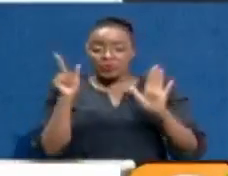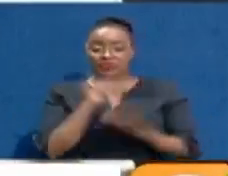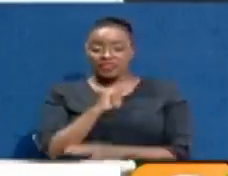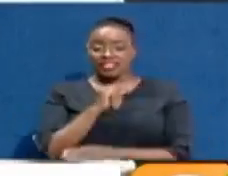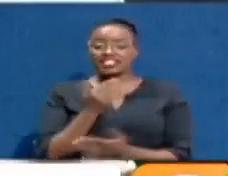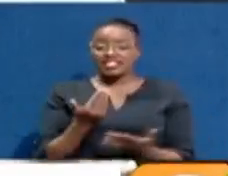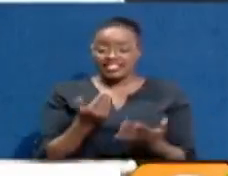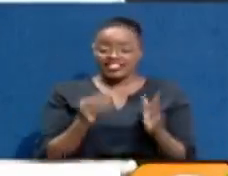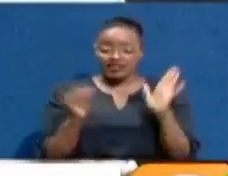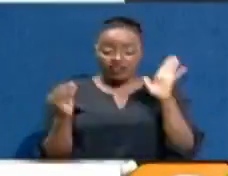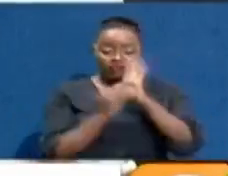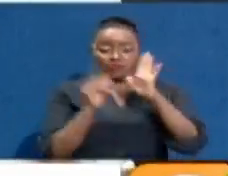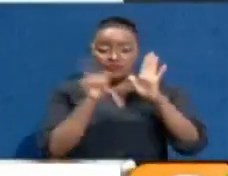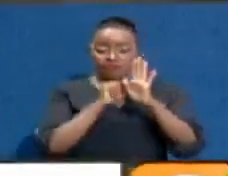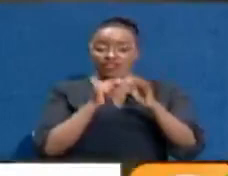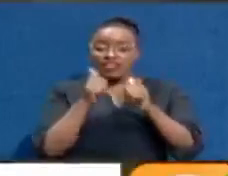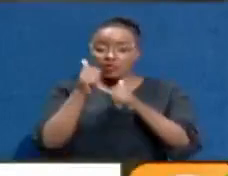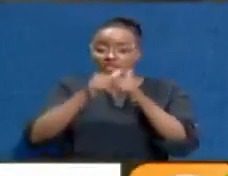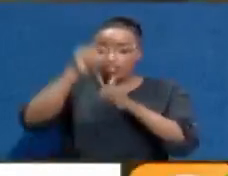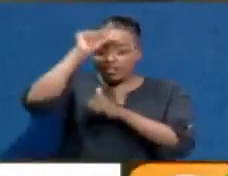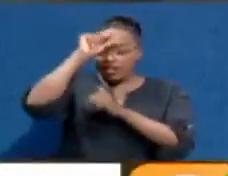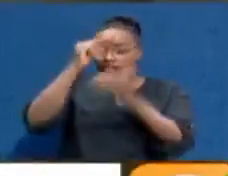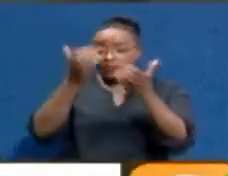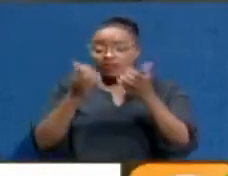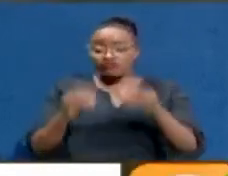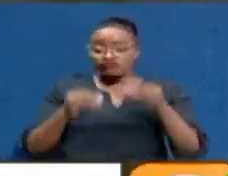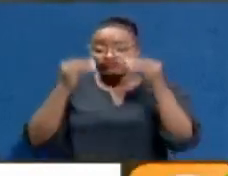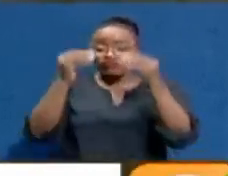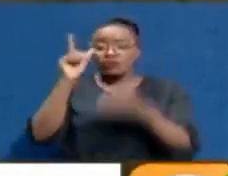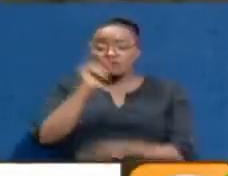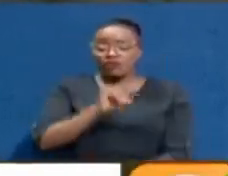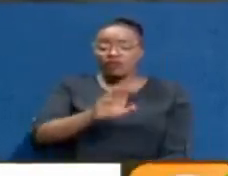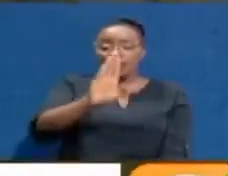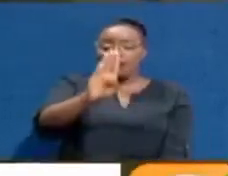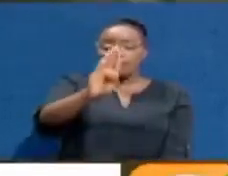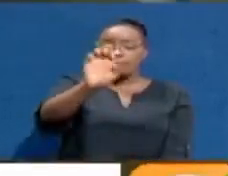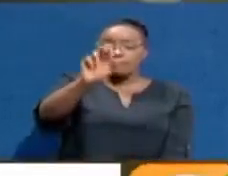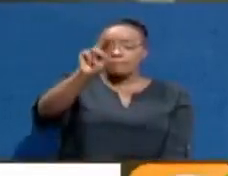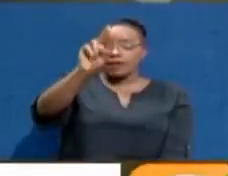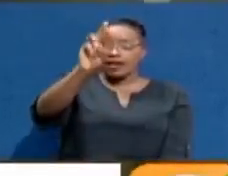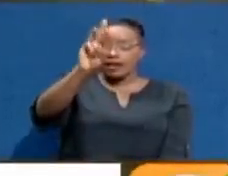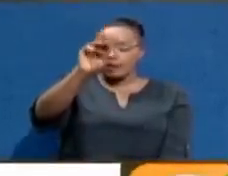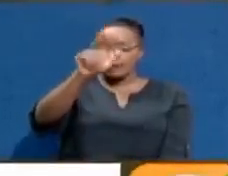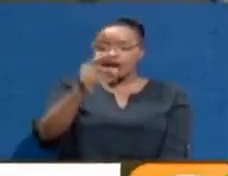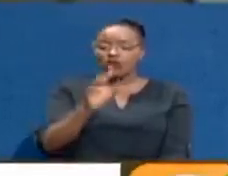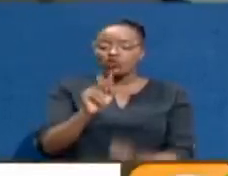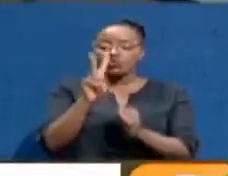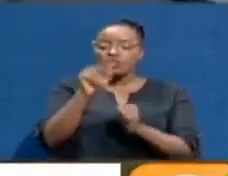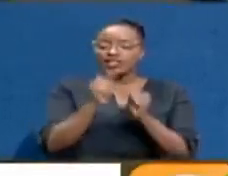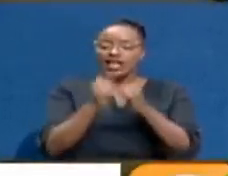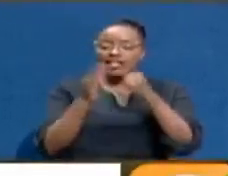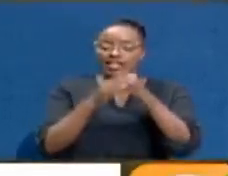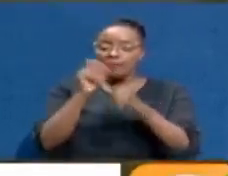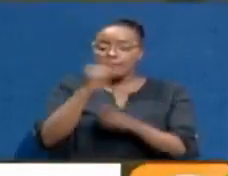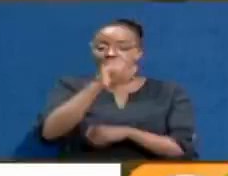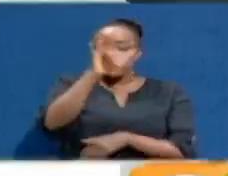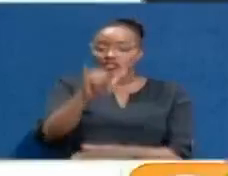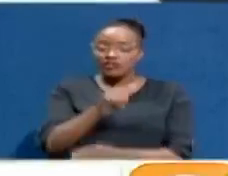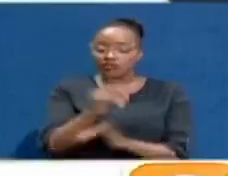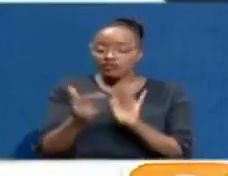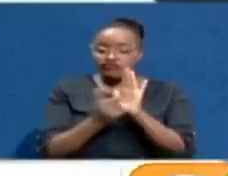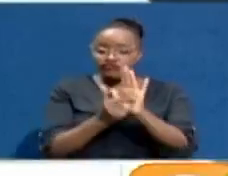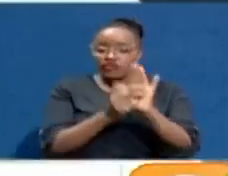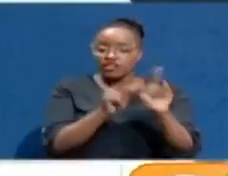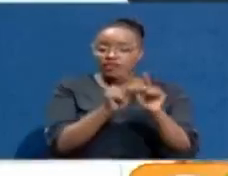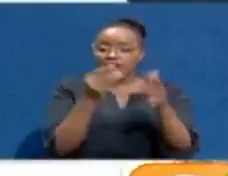guideline the government, the minister of health has issued. Brima registered on 31st January 2019, hard-pressed to reveal the